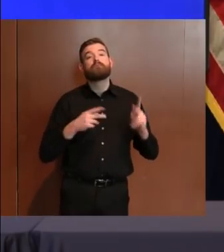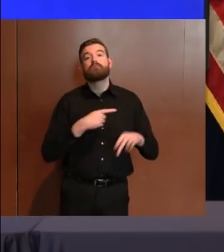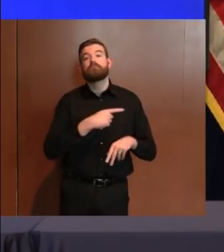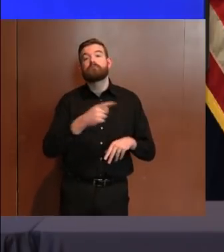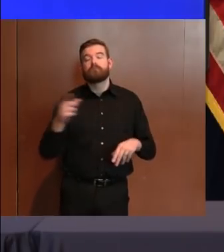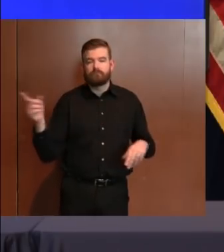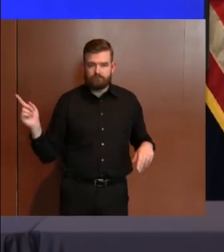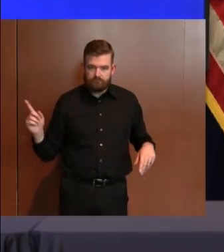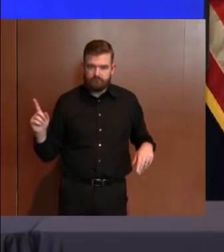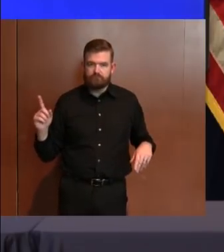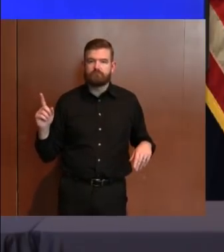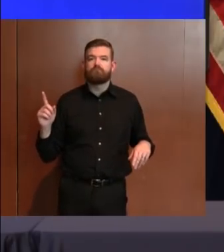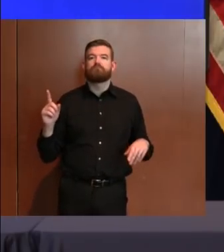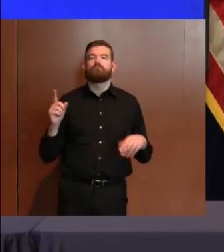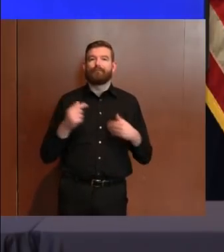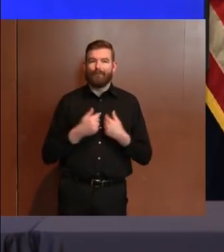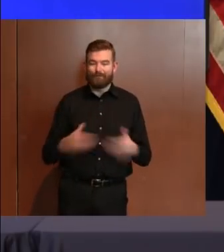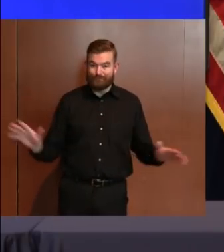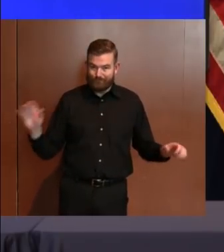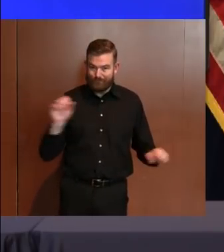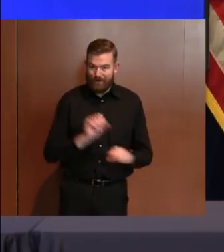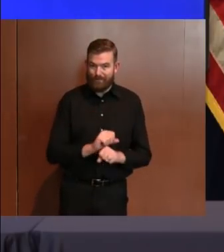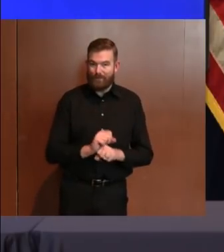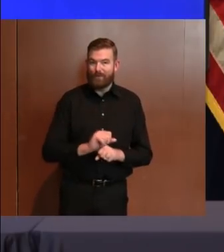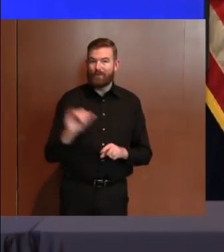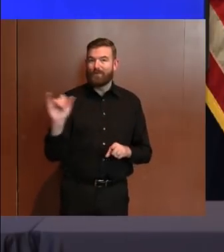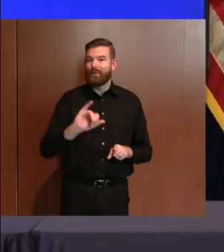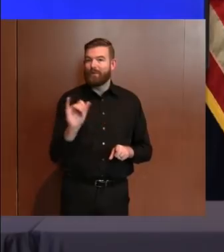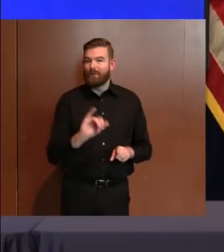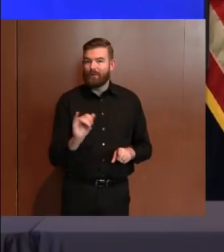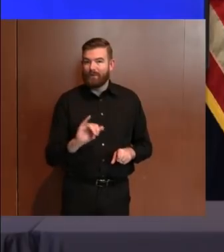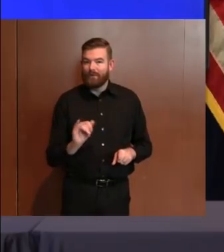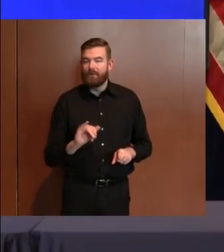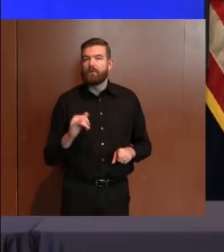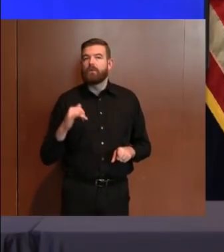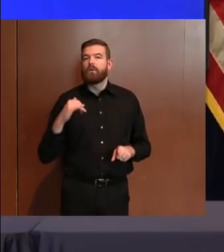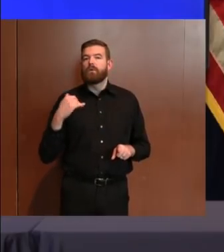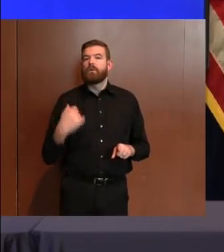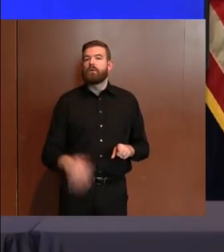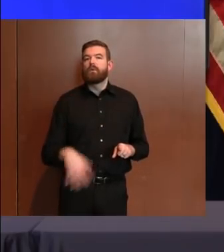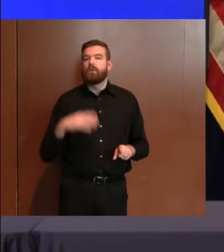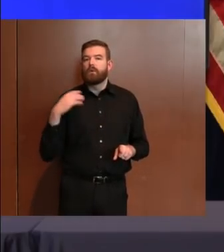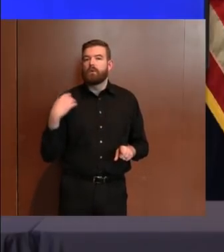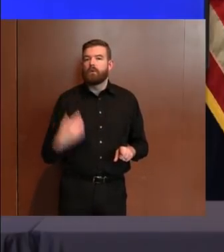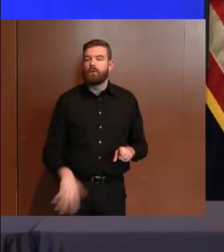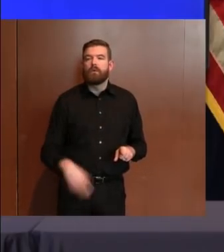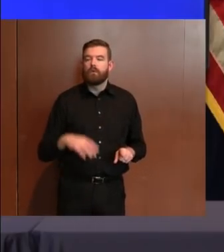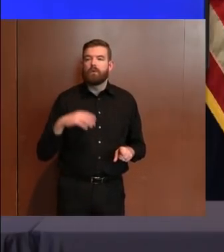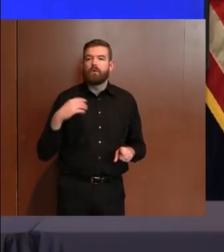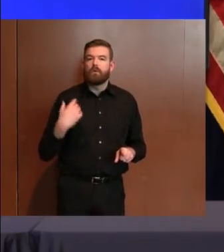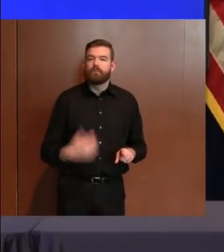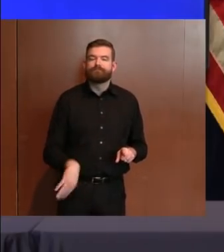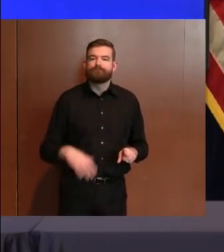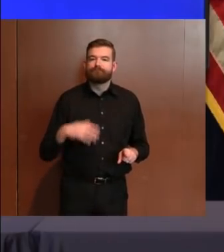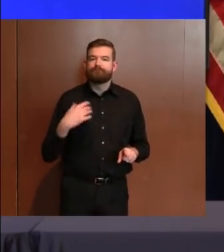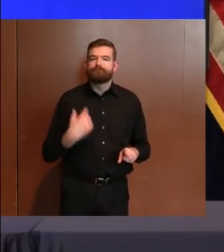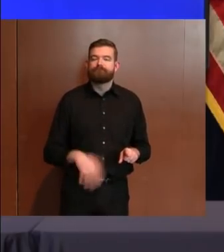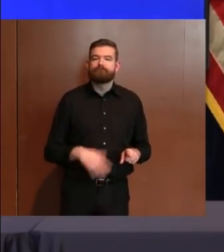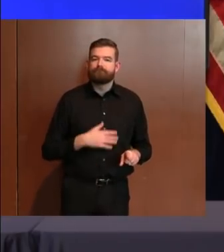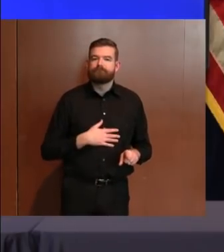state and in this country at levels that are literally, Rob, I said yesterday, tens of fold, tens